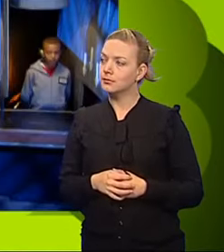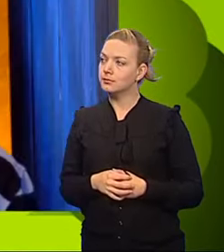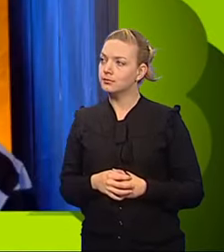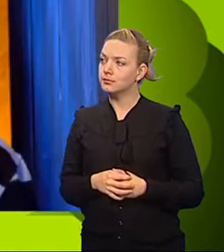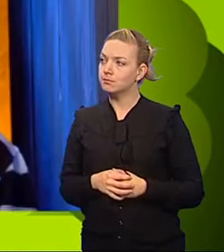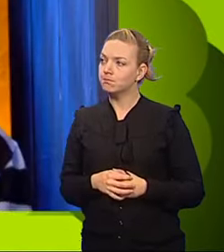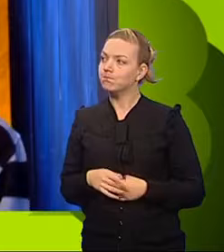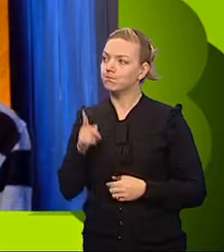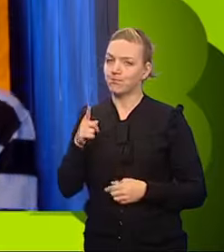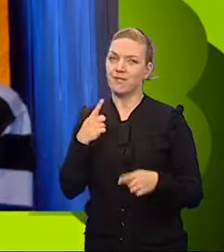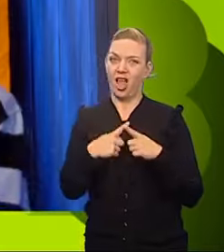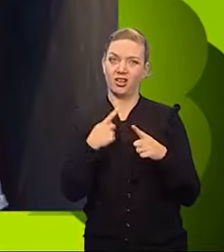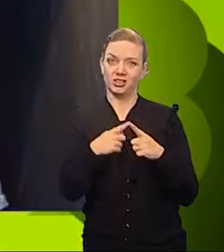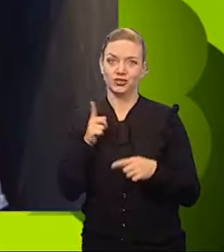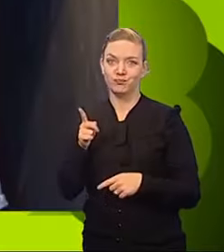Elliot.